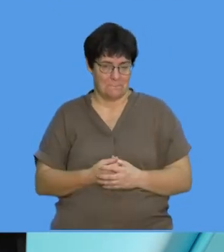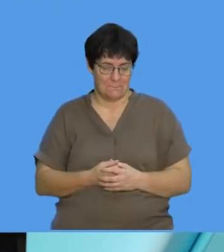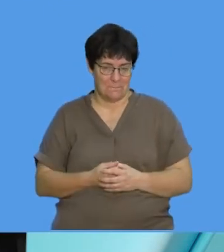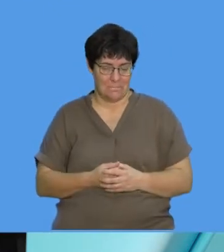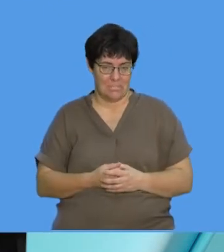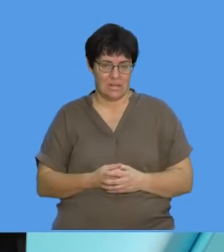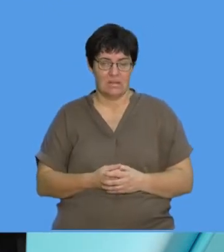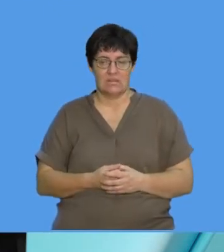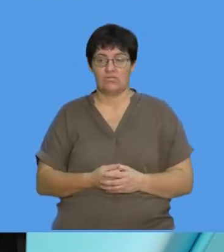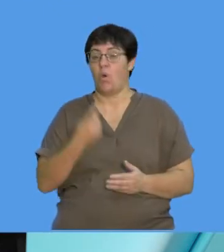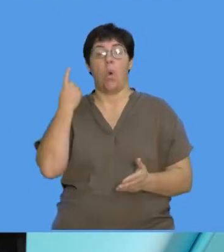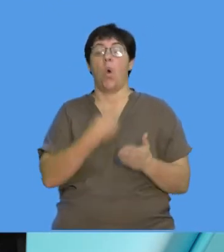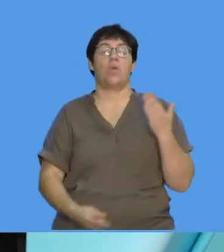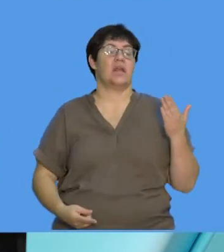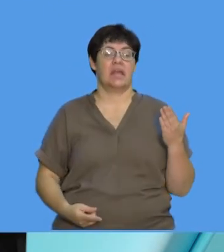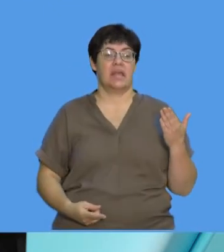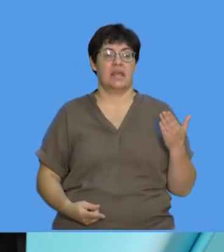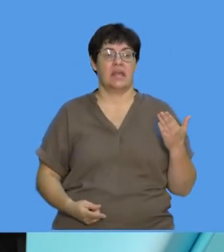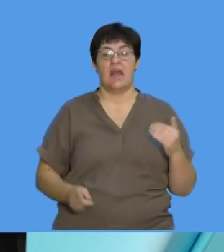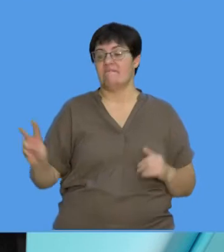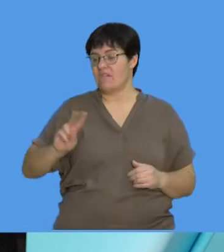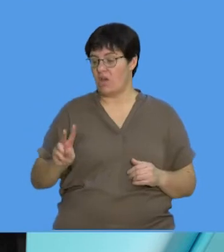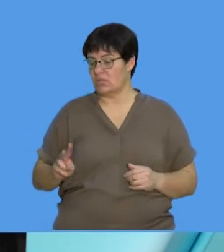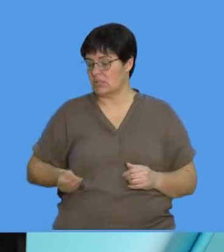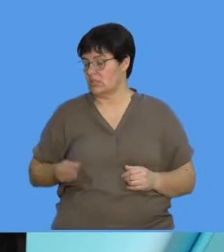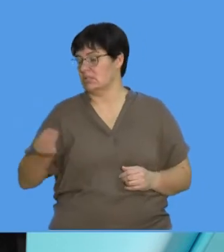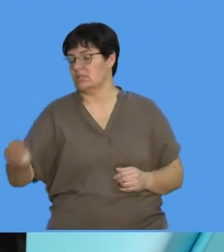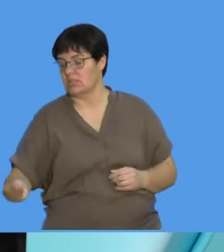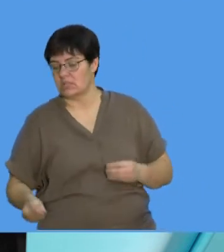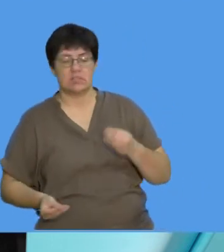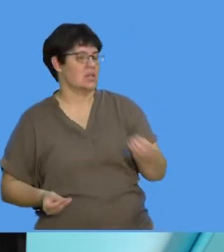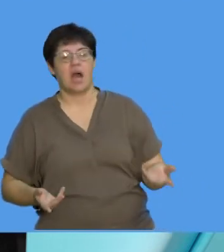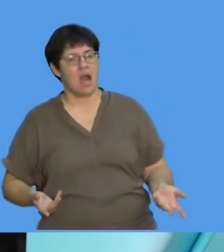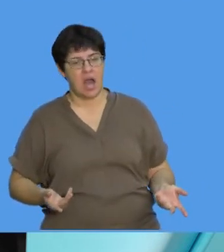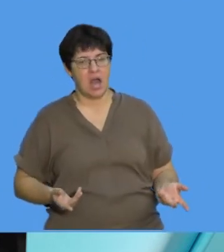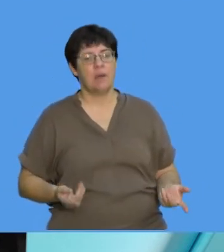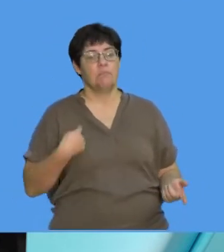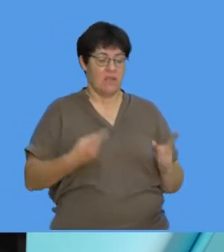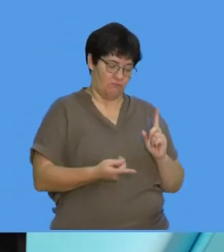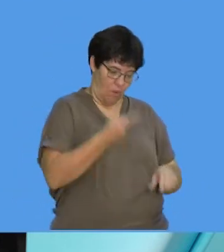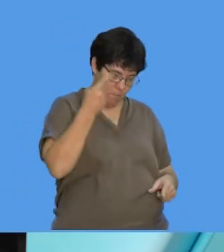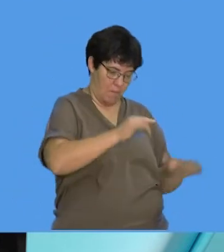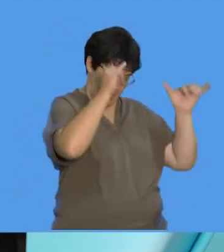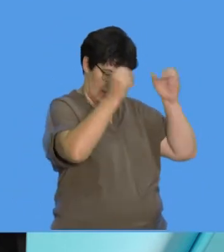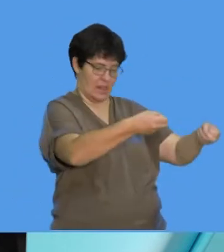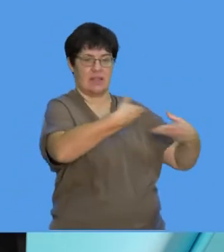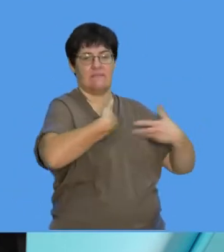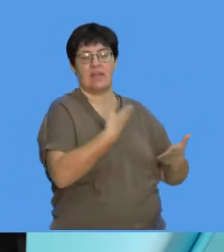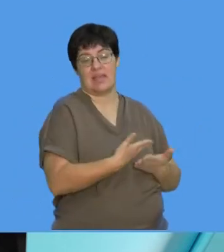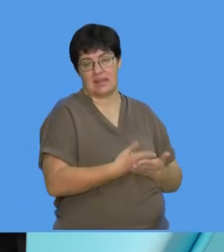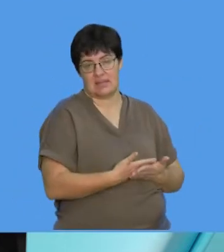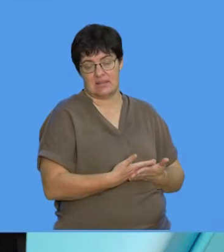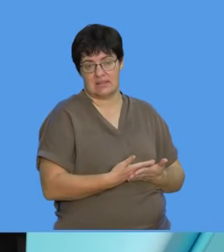get anthrax. Okay, so it's not just, it's not like a virus that passes onto it. We can get it from cattle, yes,